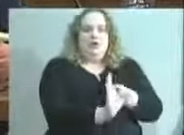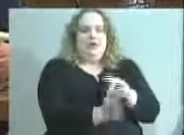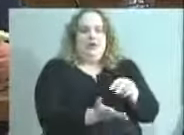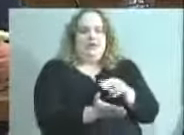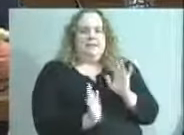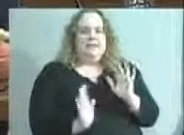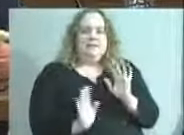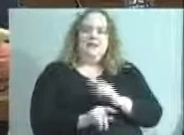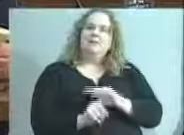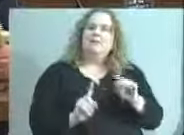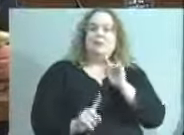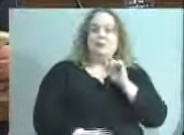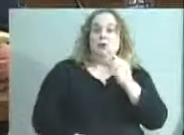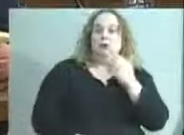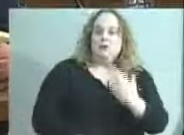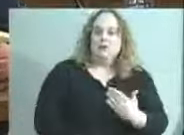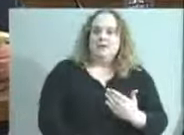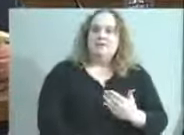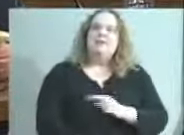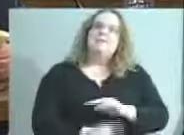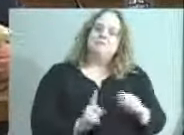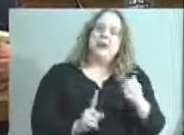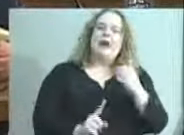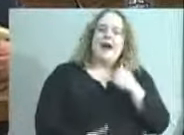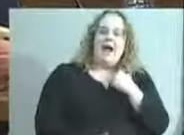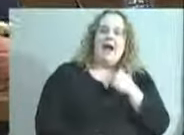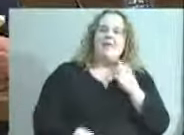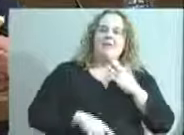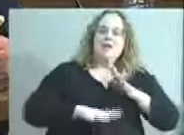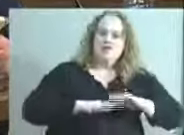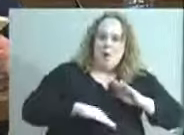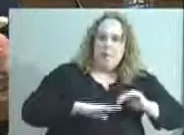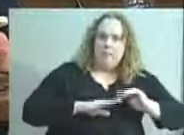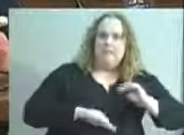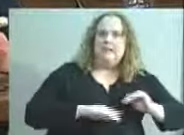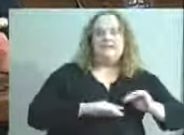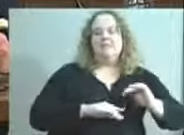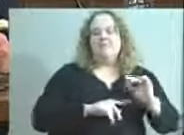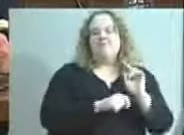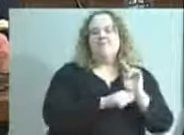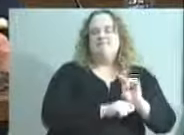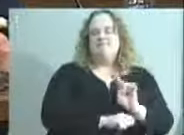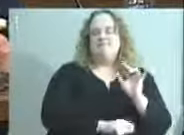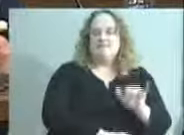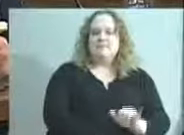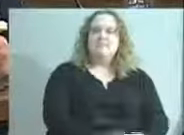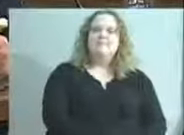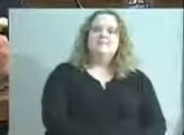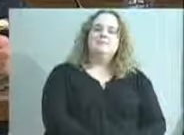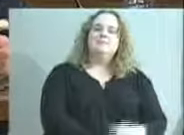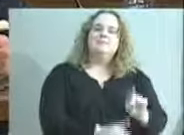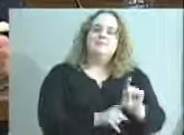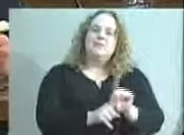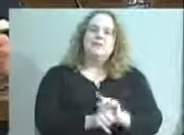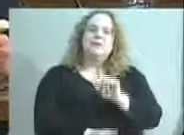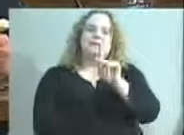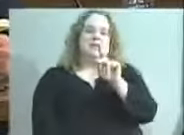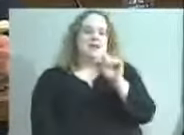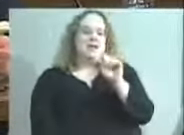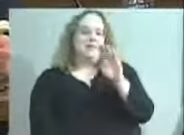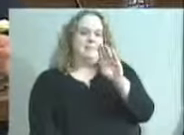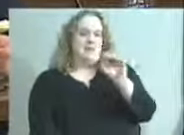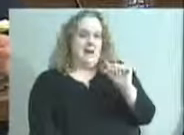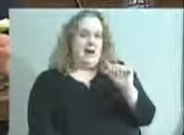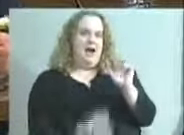very good. Although I did have the drum beat down. think I could have done that. I also attended KSBA's